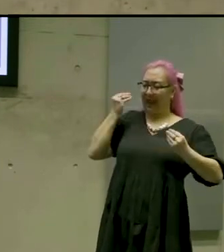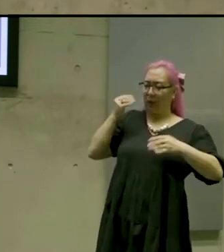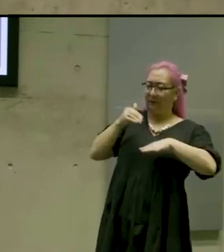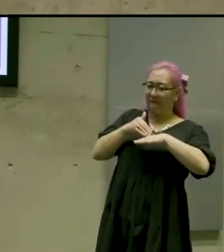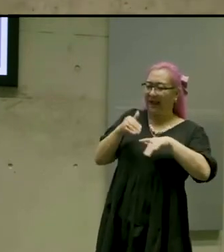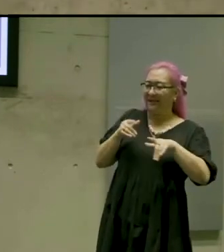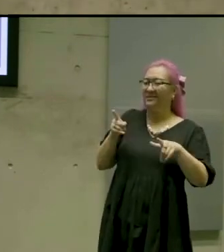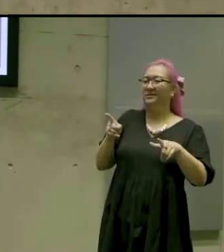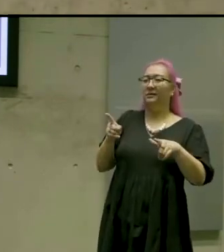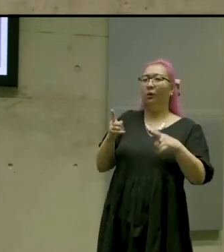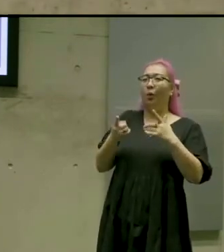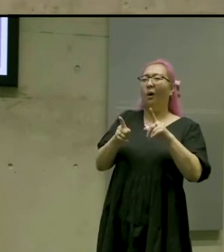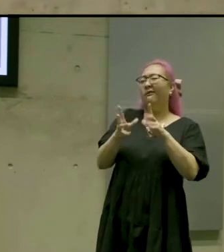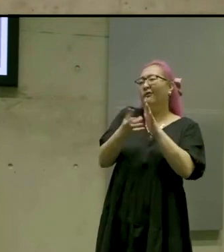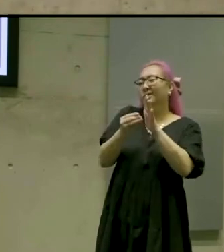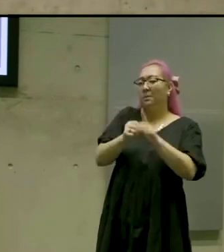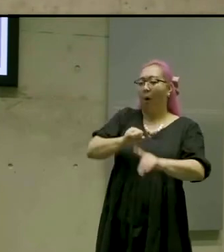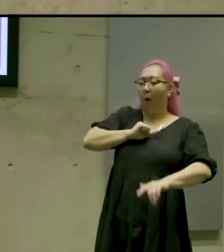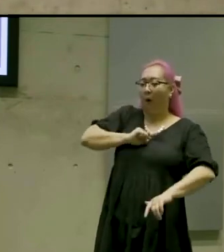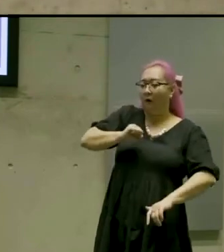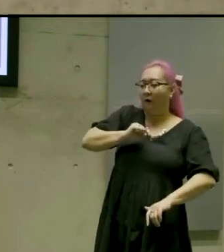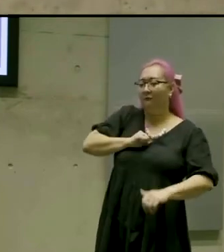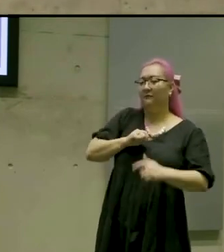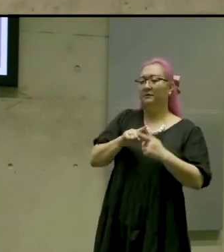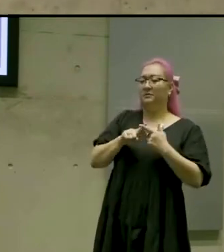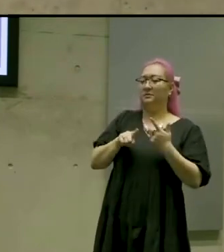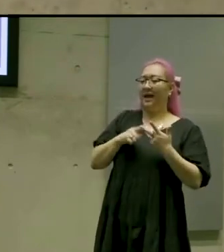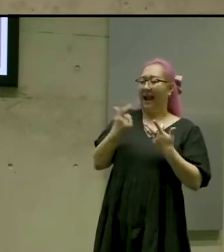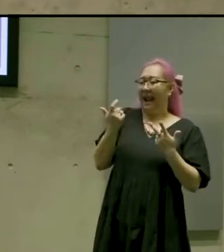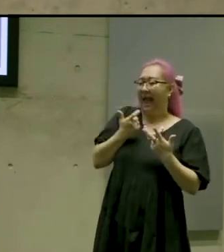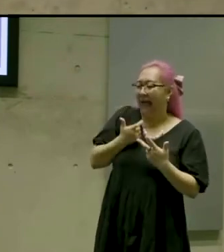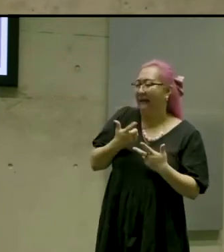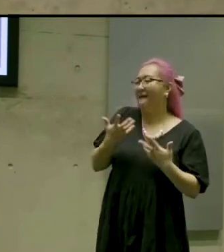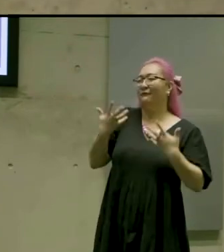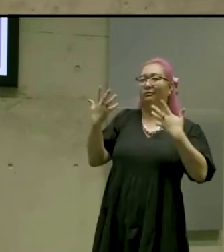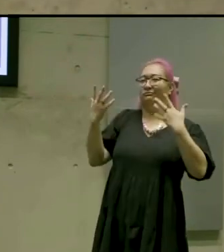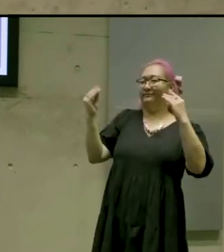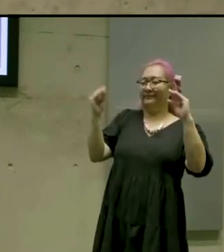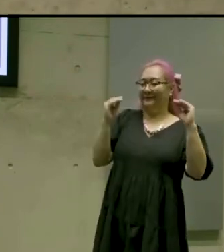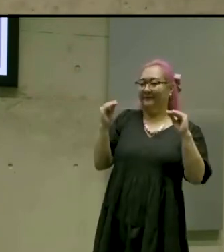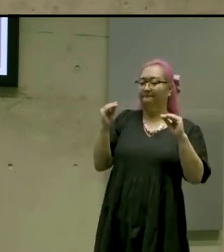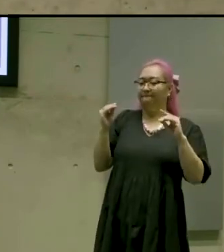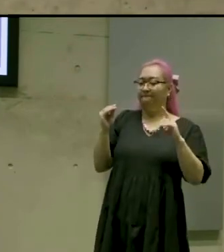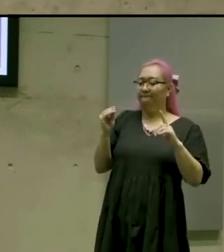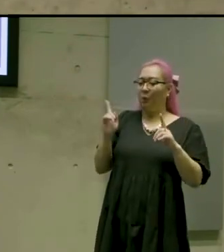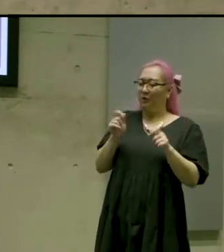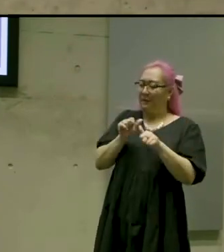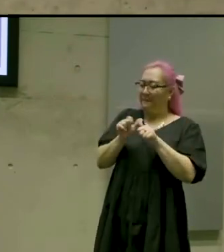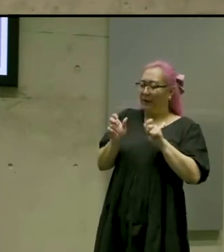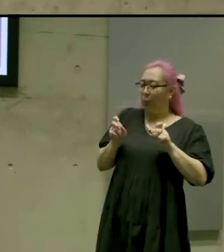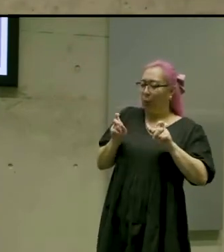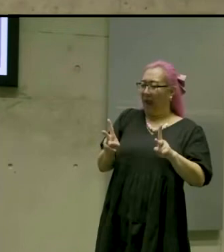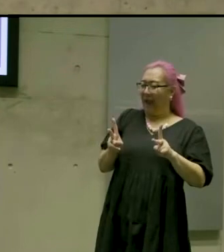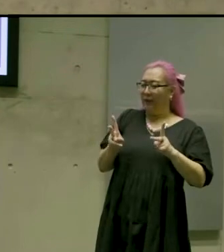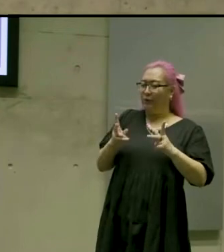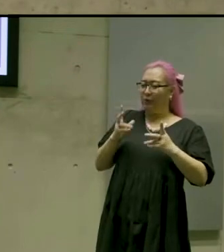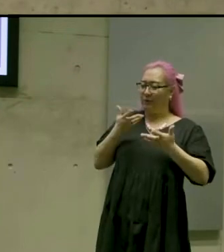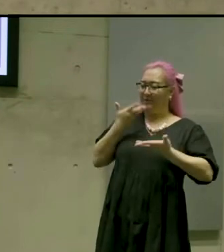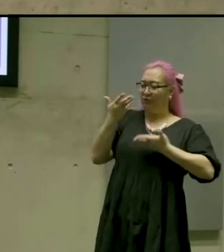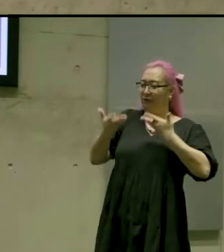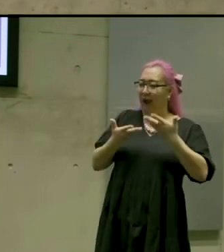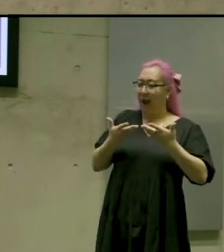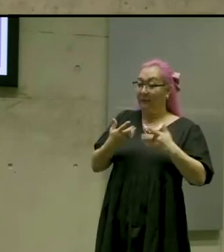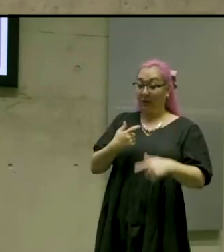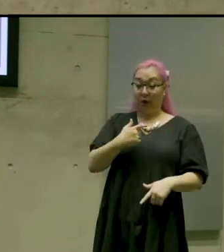coughs and laughs and giggles and things that are midline what did you find was the most effective way to communicate those? Was it like laugh,